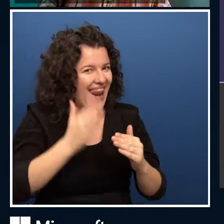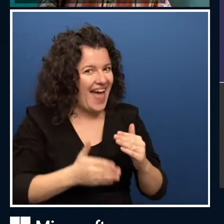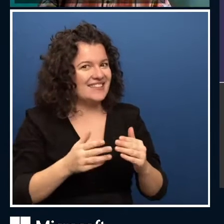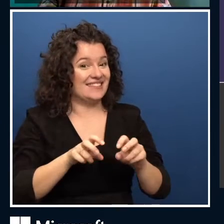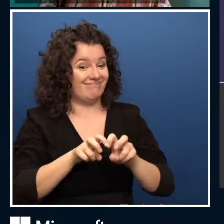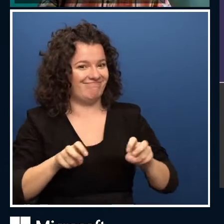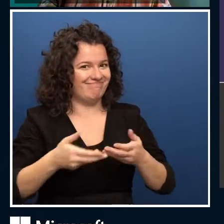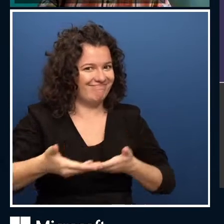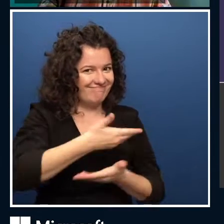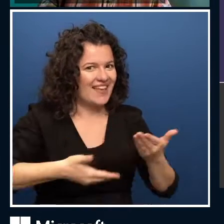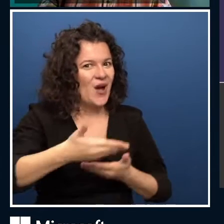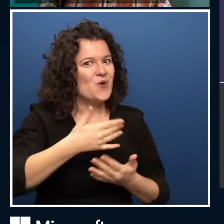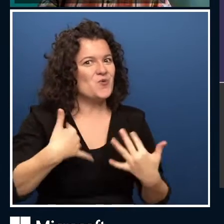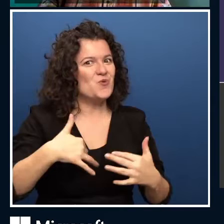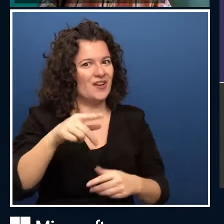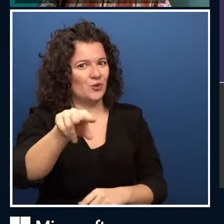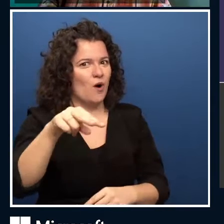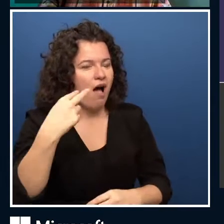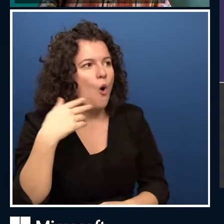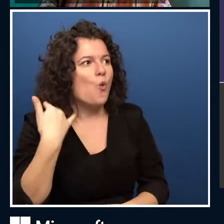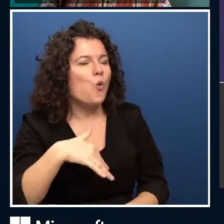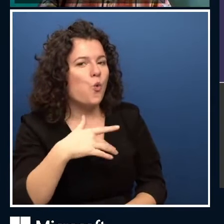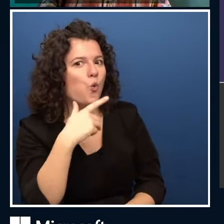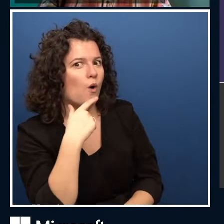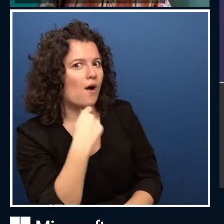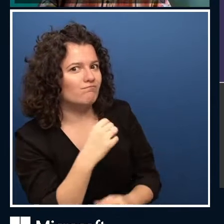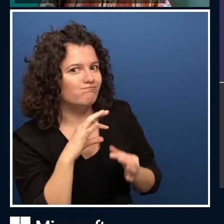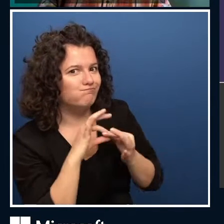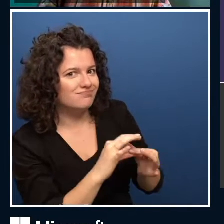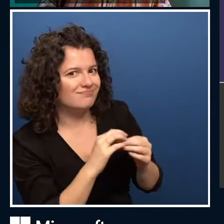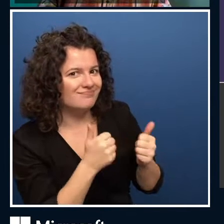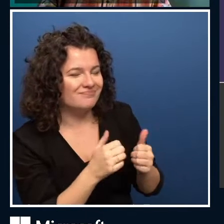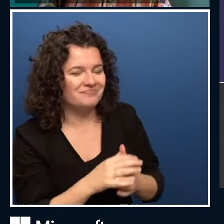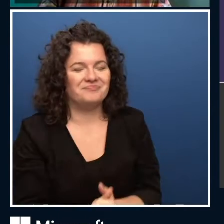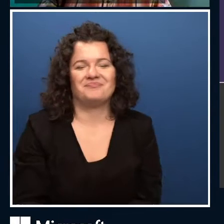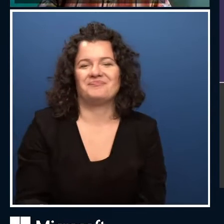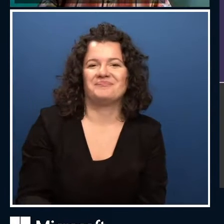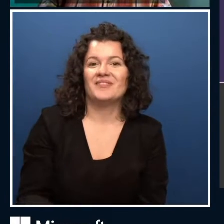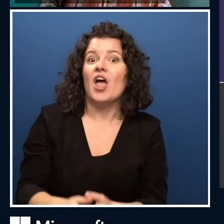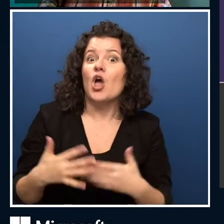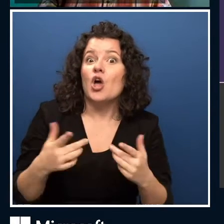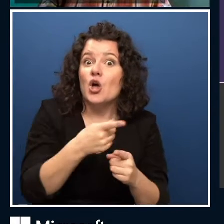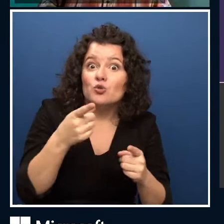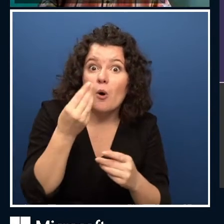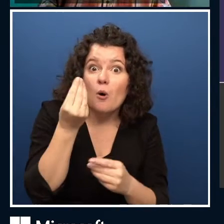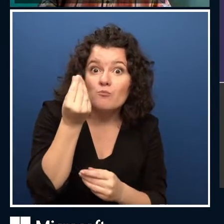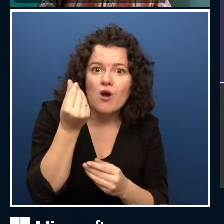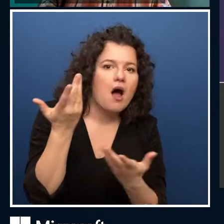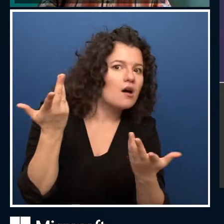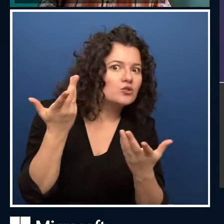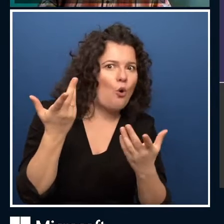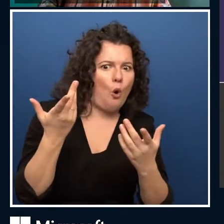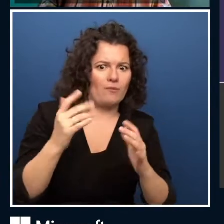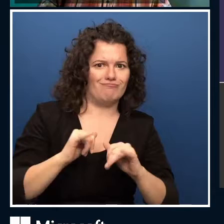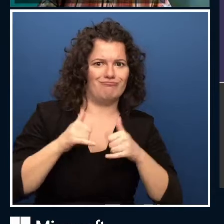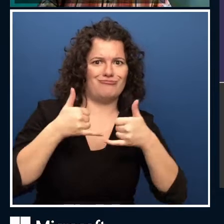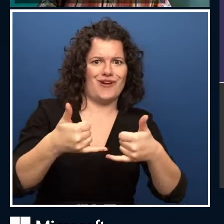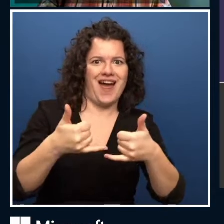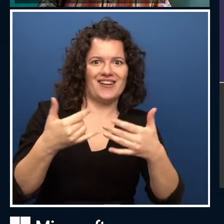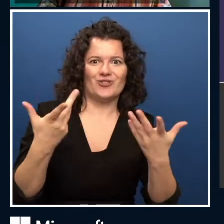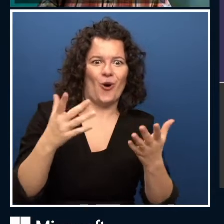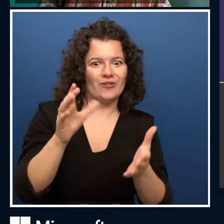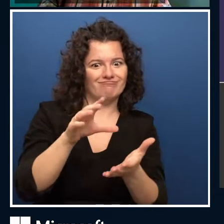Also, last but not least, we have the opportunity to win some prizes. Let me just get up all the information for you here. So